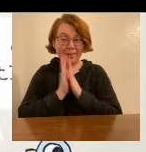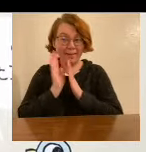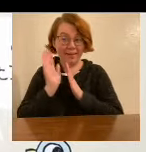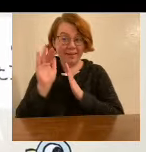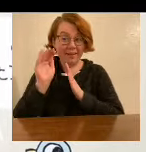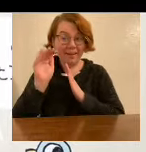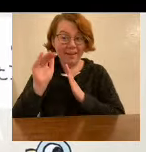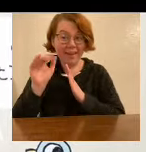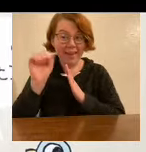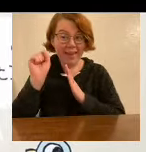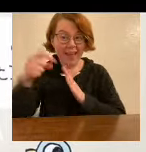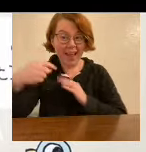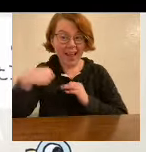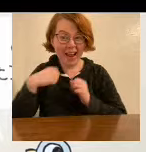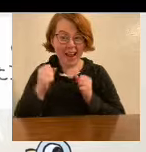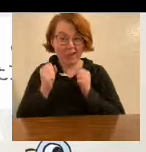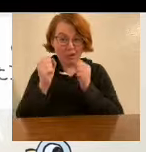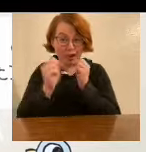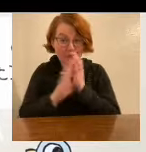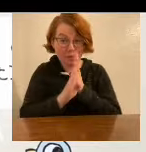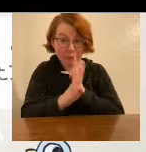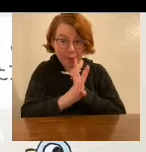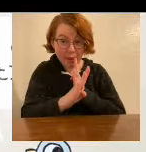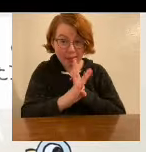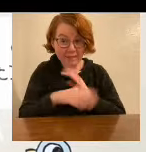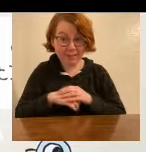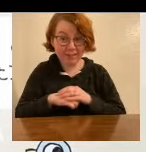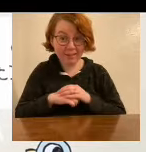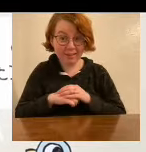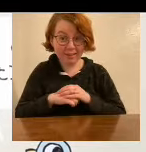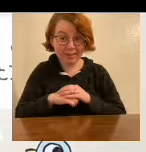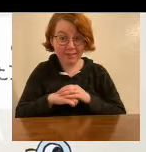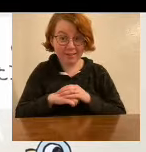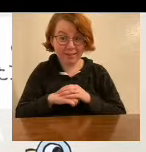Hey, can I drive the bus?